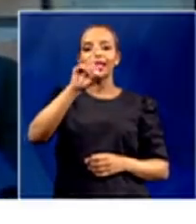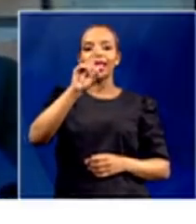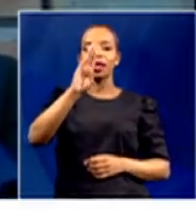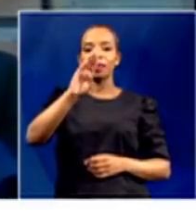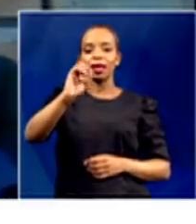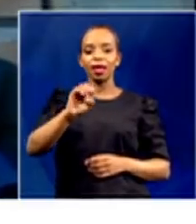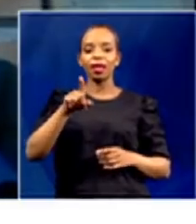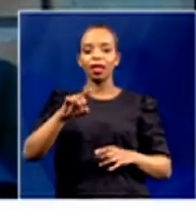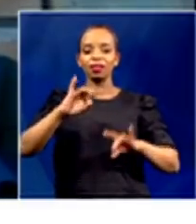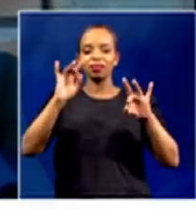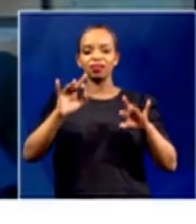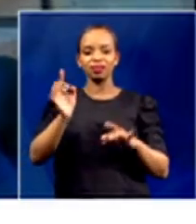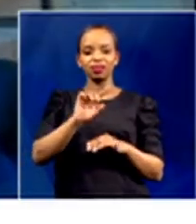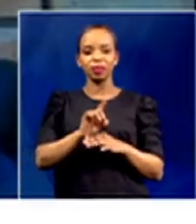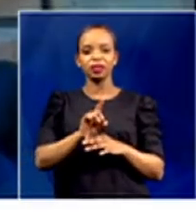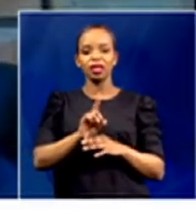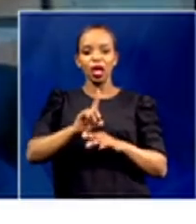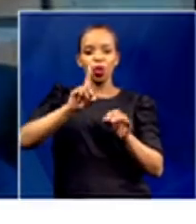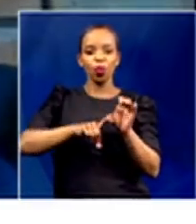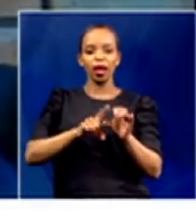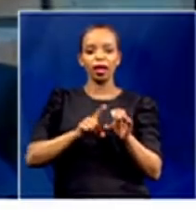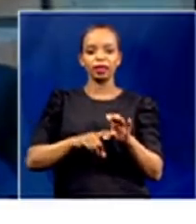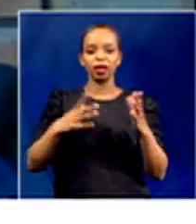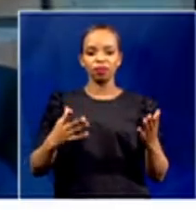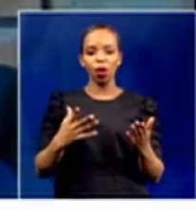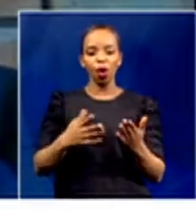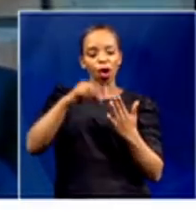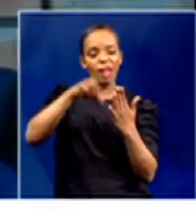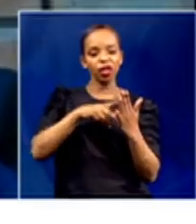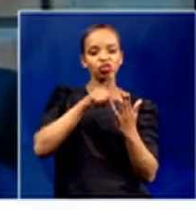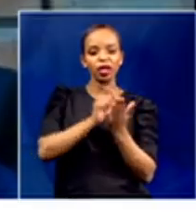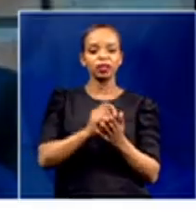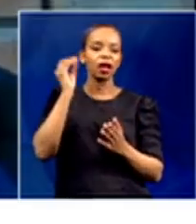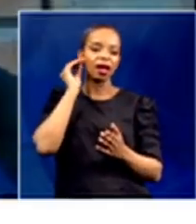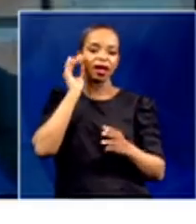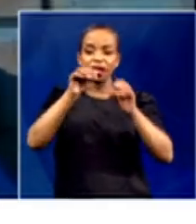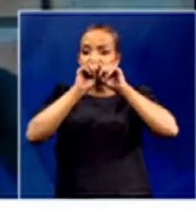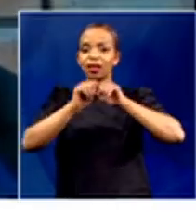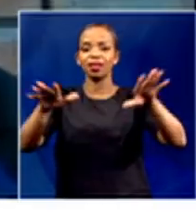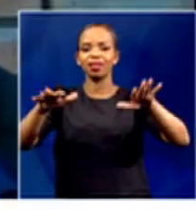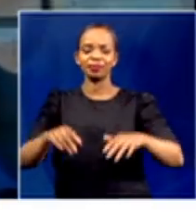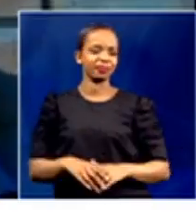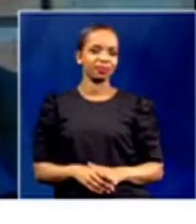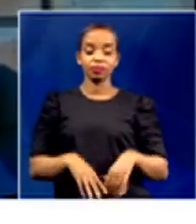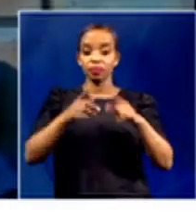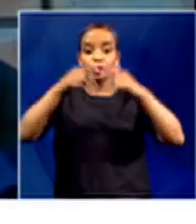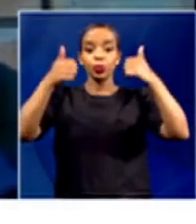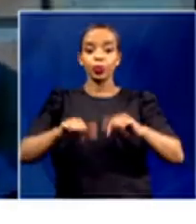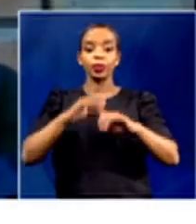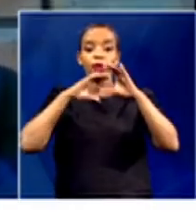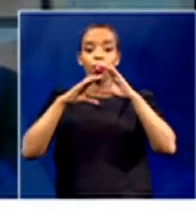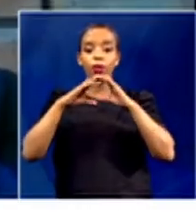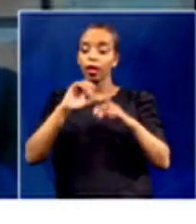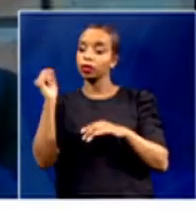with the quality of literature that we've sent out. In fact, they haven't communicated at all with the teacher in the classroom.